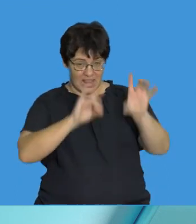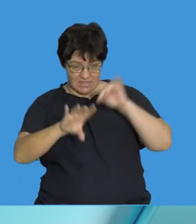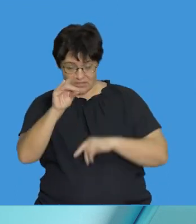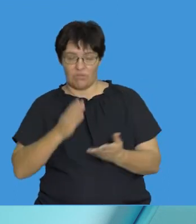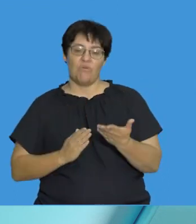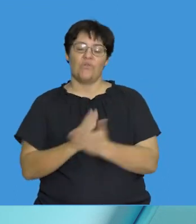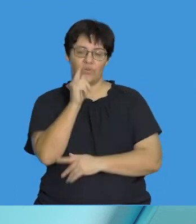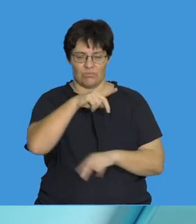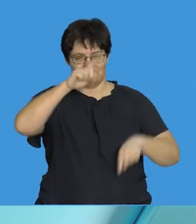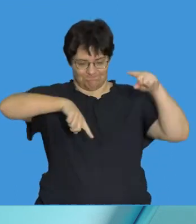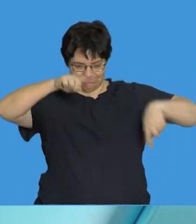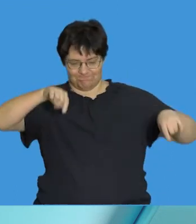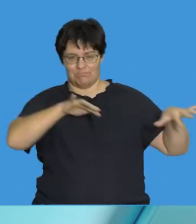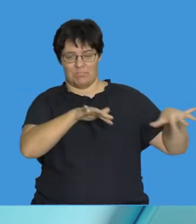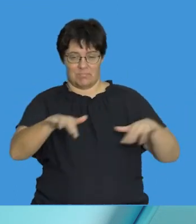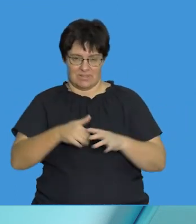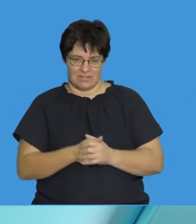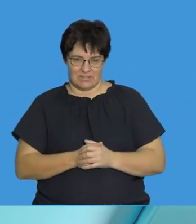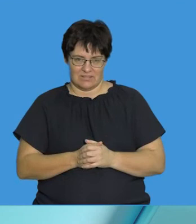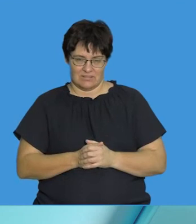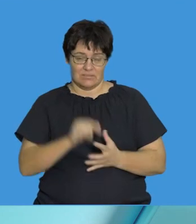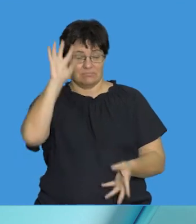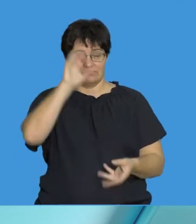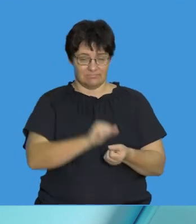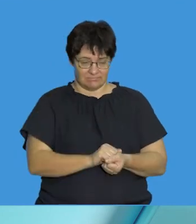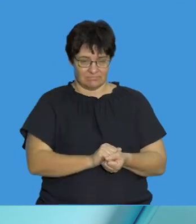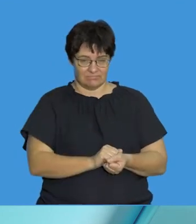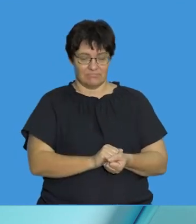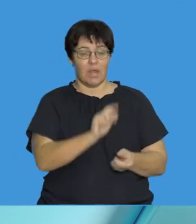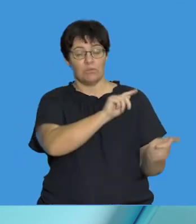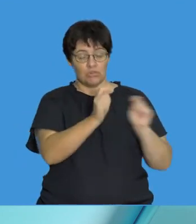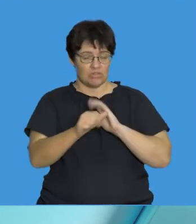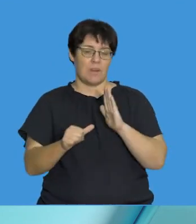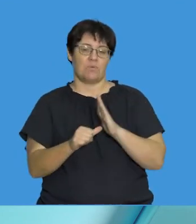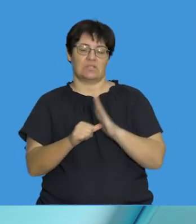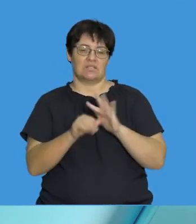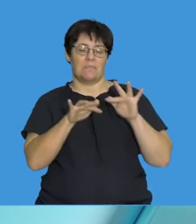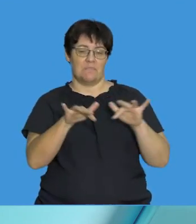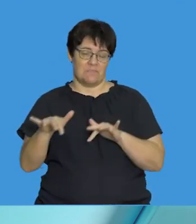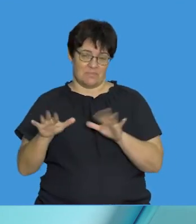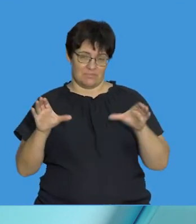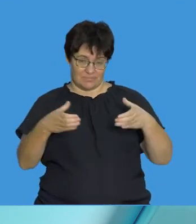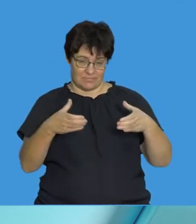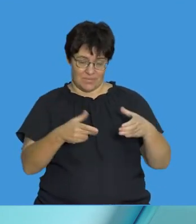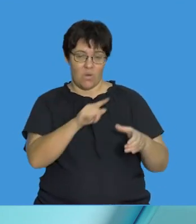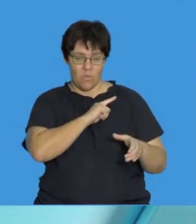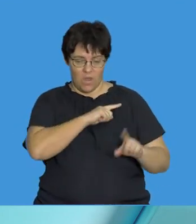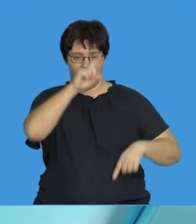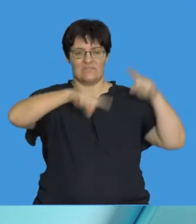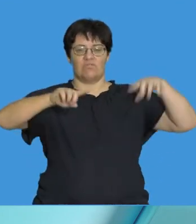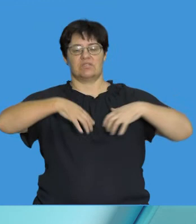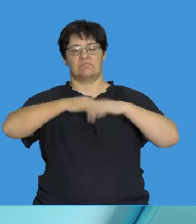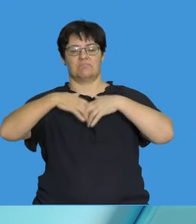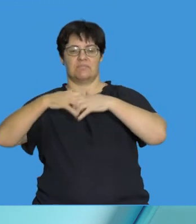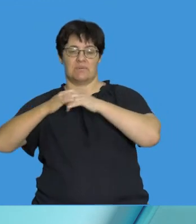selection is driven by the variation in the population. So to sum it up, mutations are important in a population because